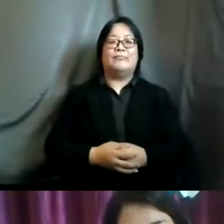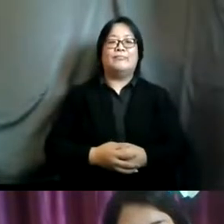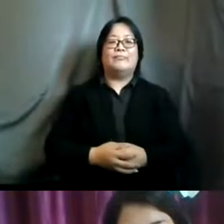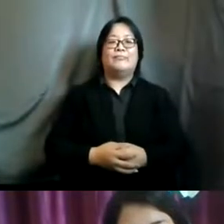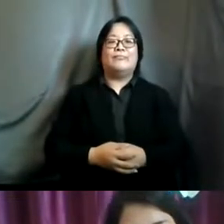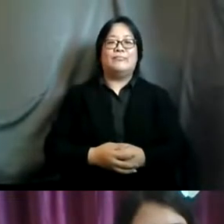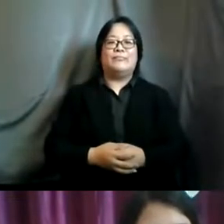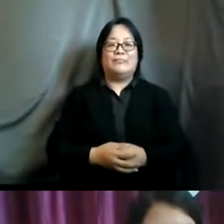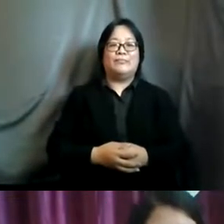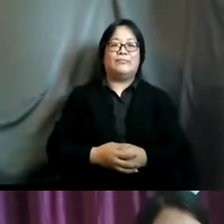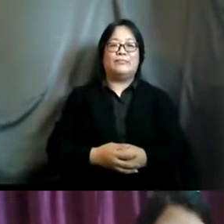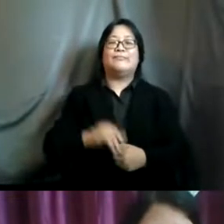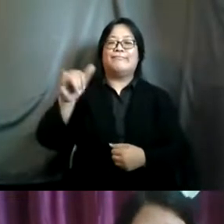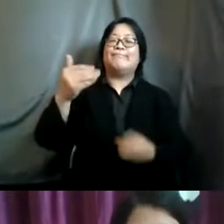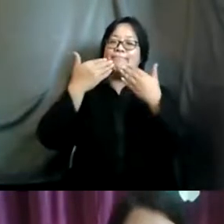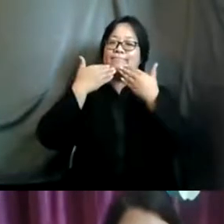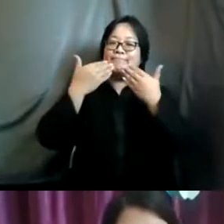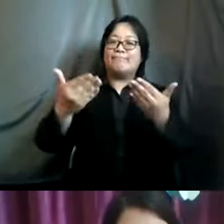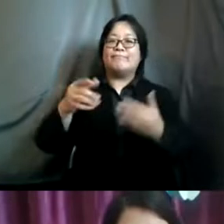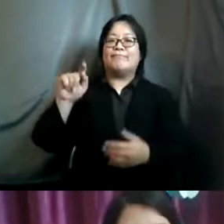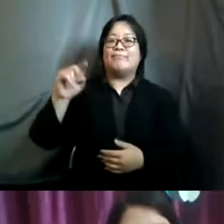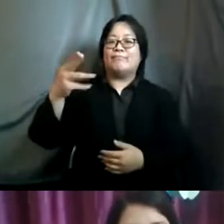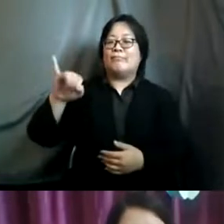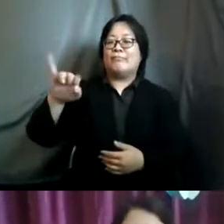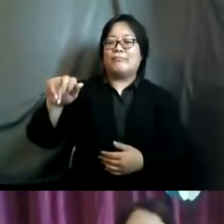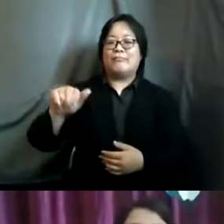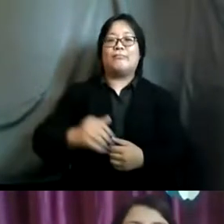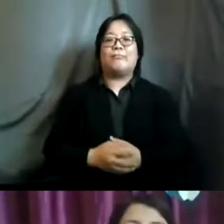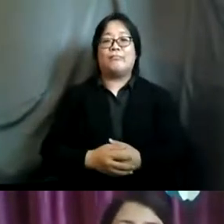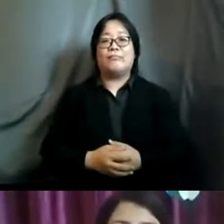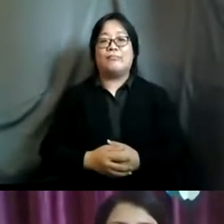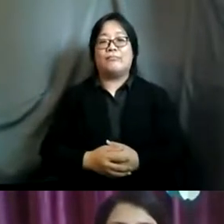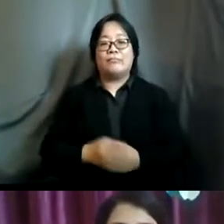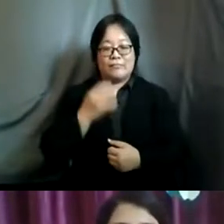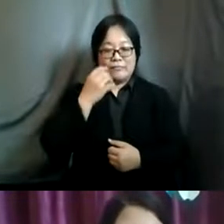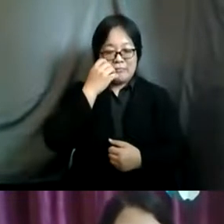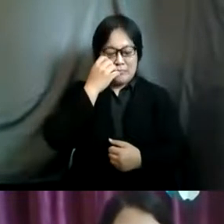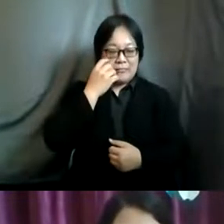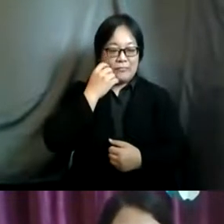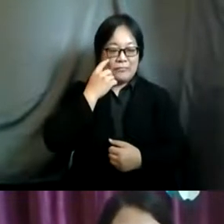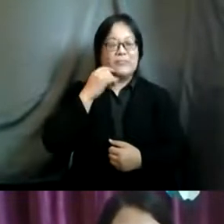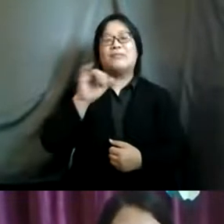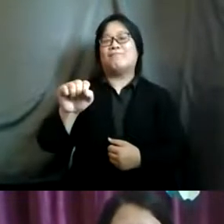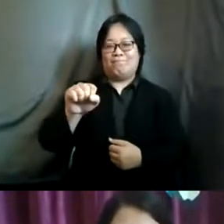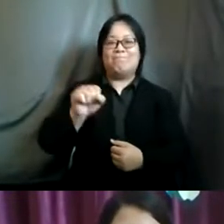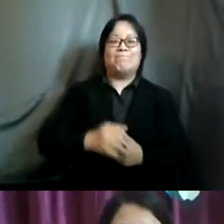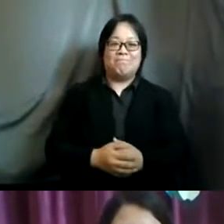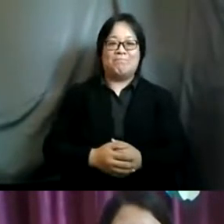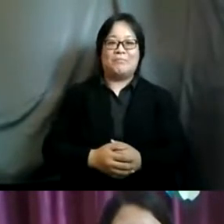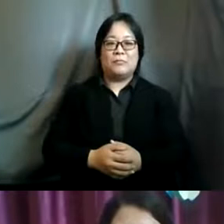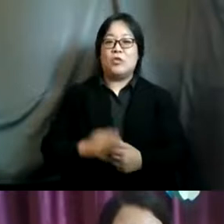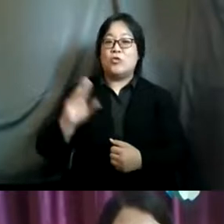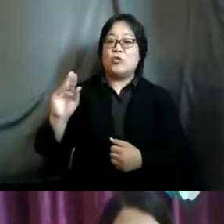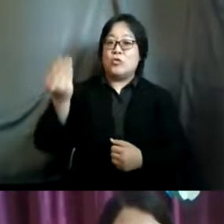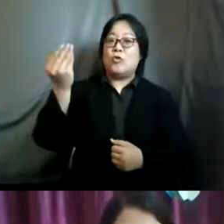yes thank you so much uh tamina for this question yes of course um like you said uh youth has been